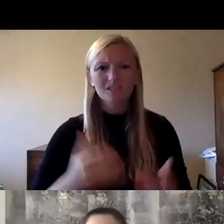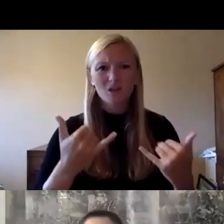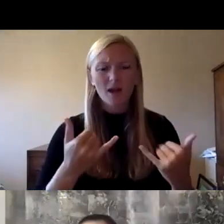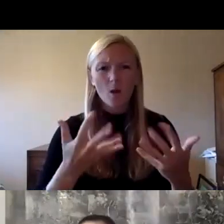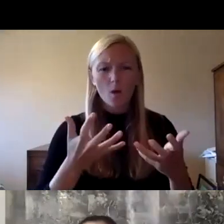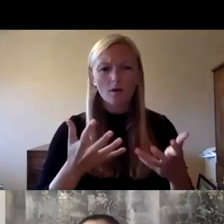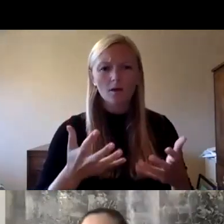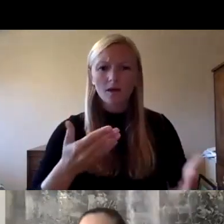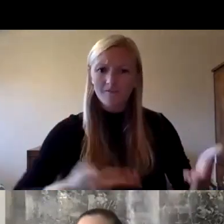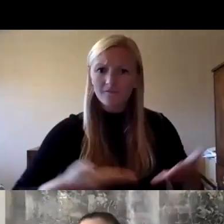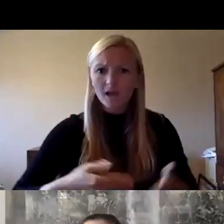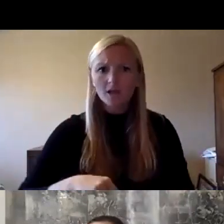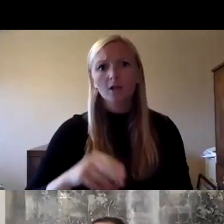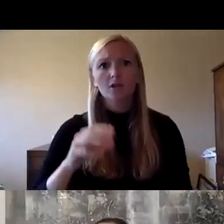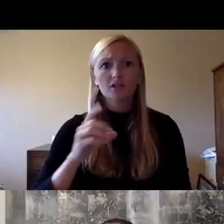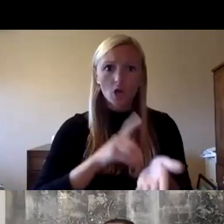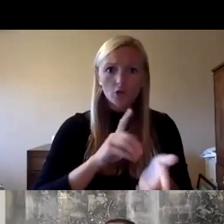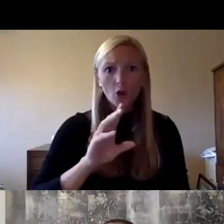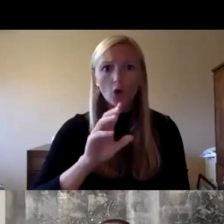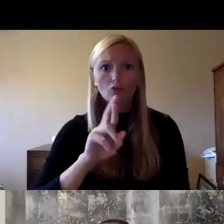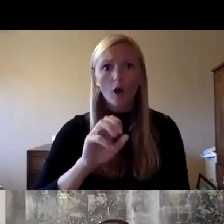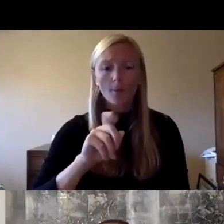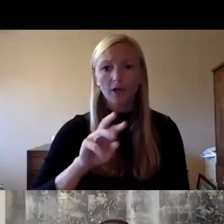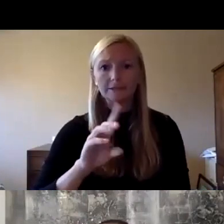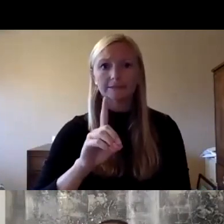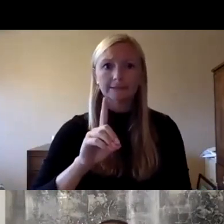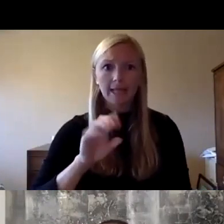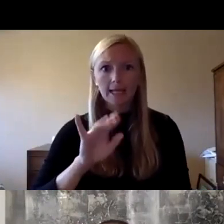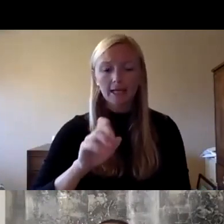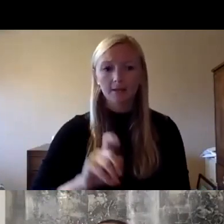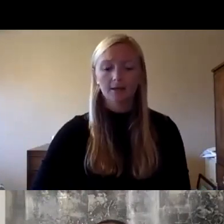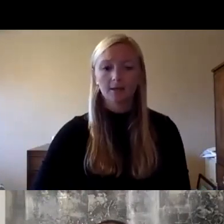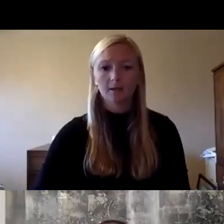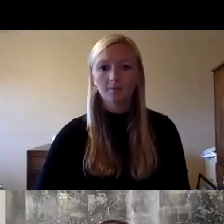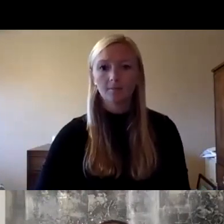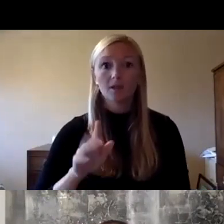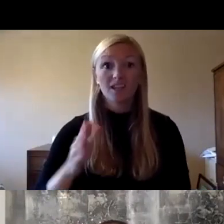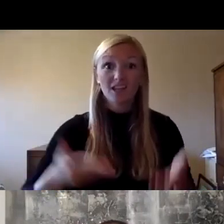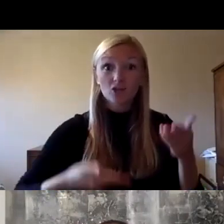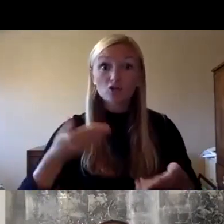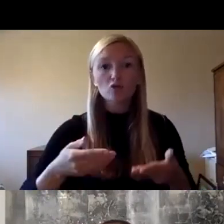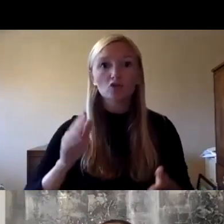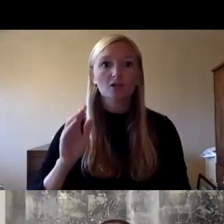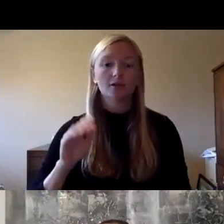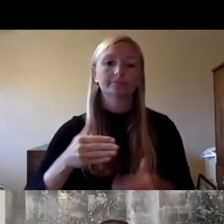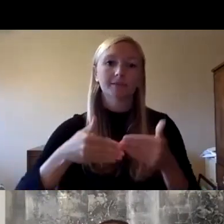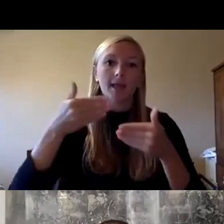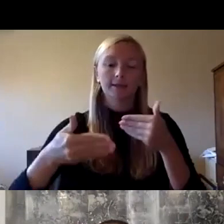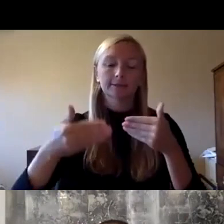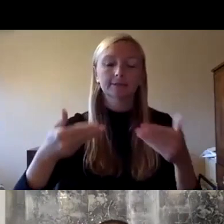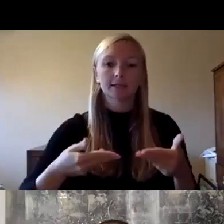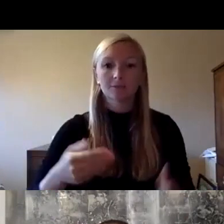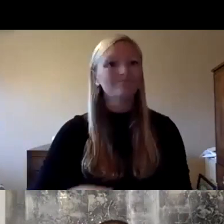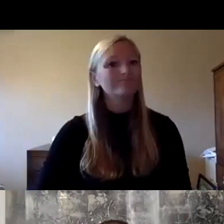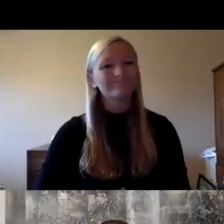invite uh dr robert dylan our nasa boses district superintendent to introduce our next guest thank you very much